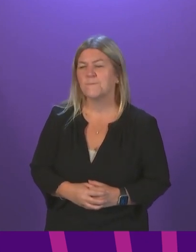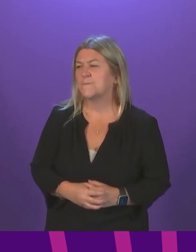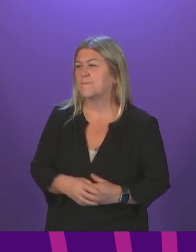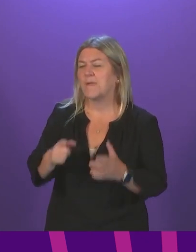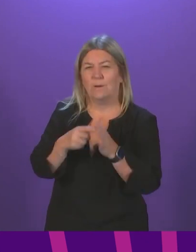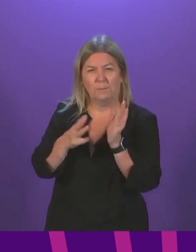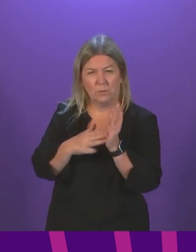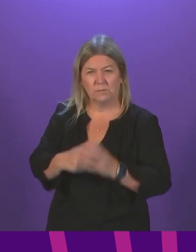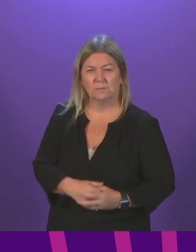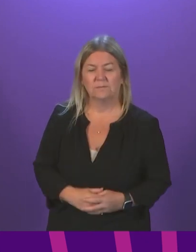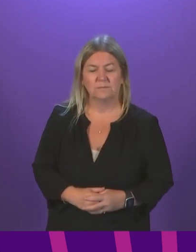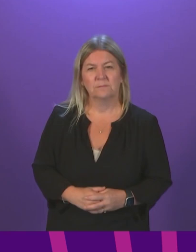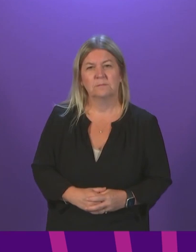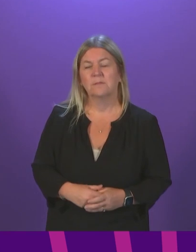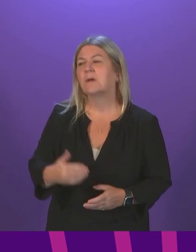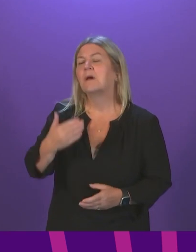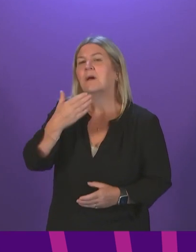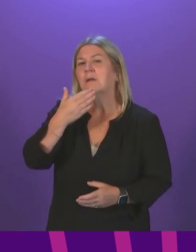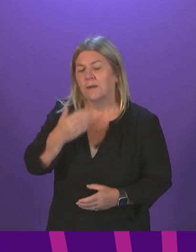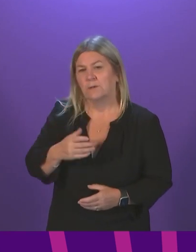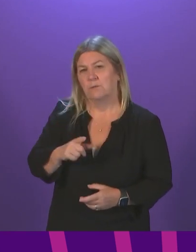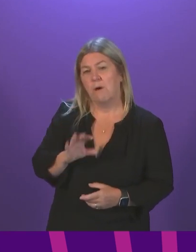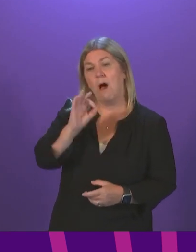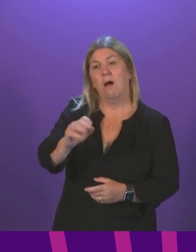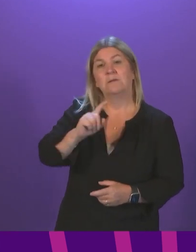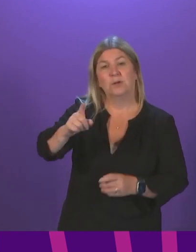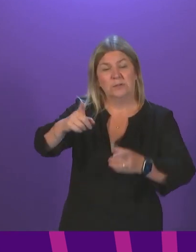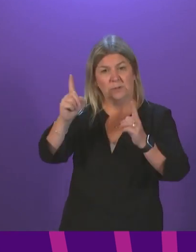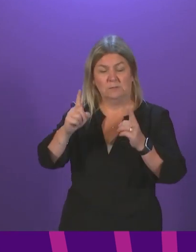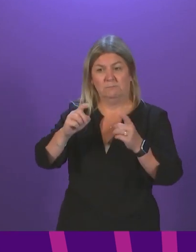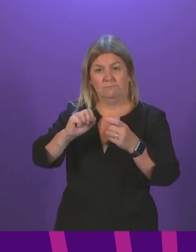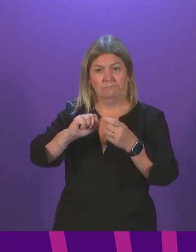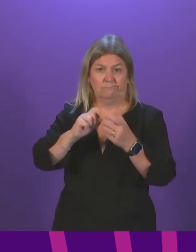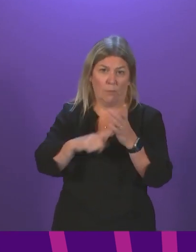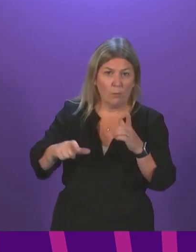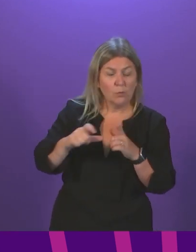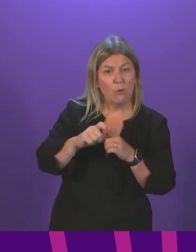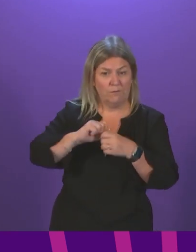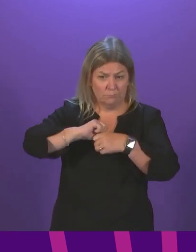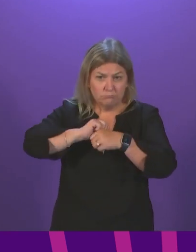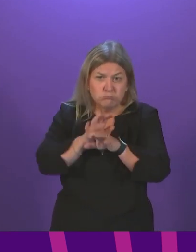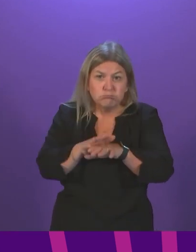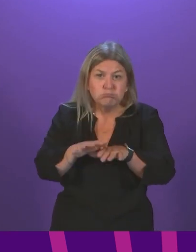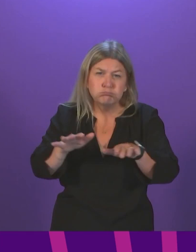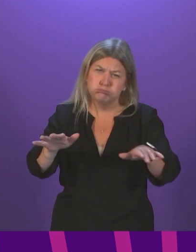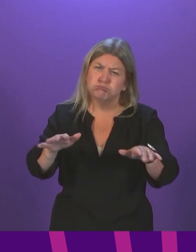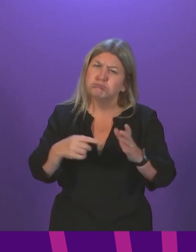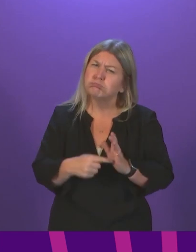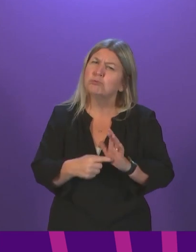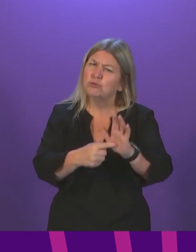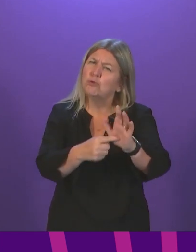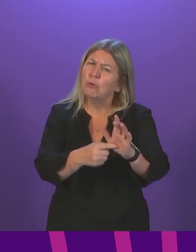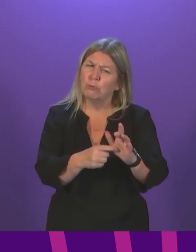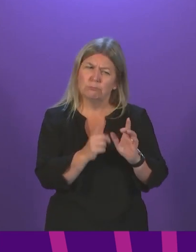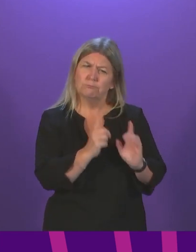Thank you, Presiding Officer. First Minister, the Covid pandemic has shown us just how important our frontline NHS staff